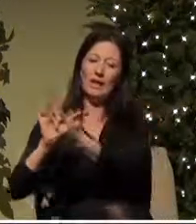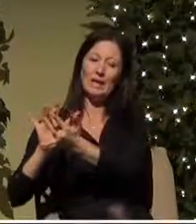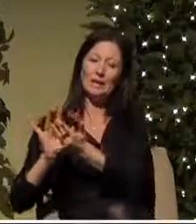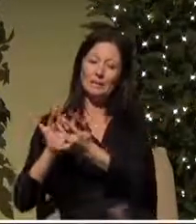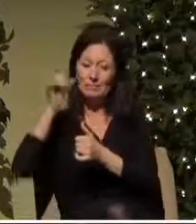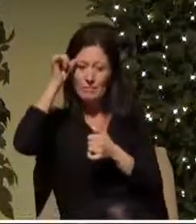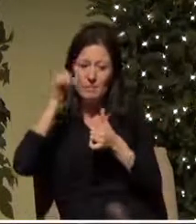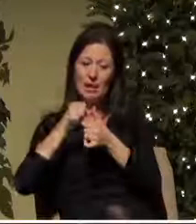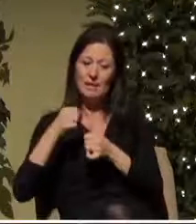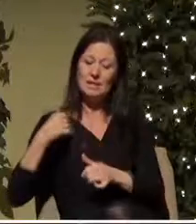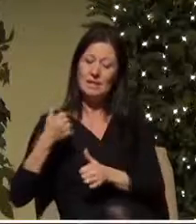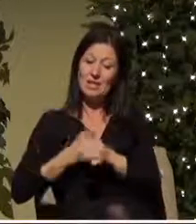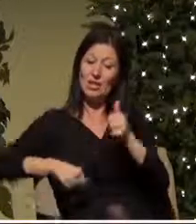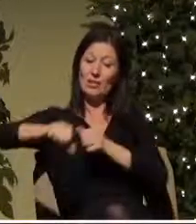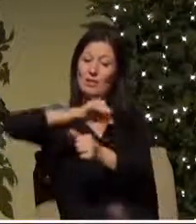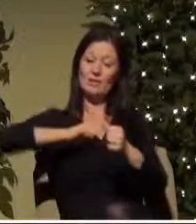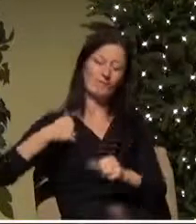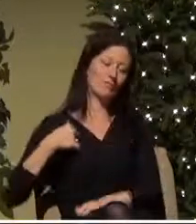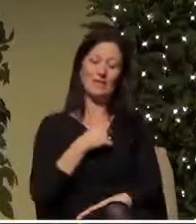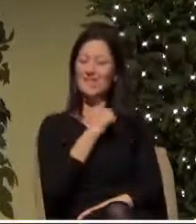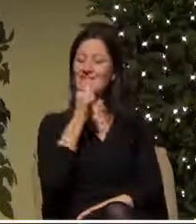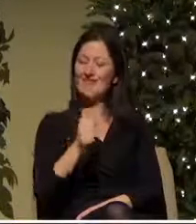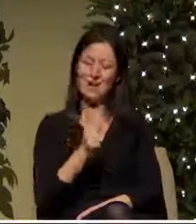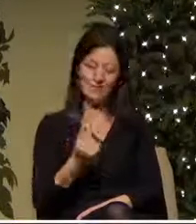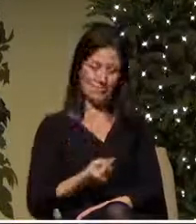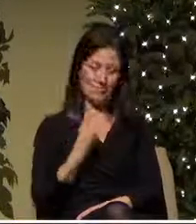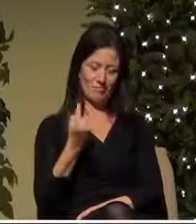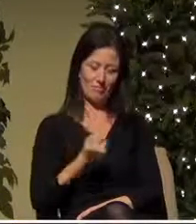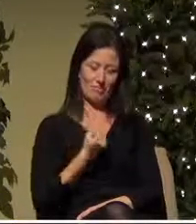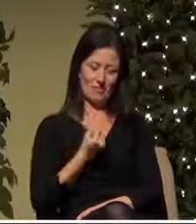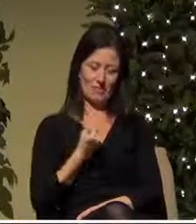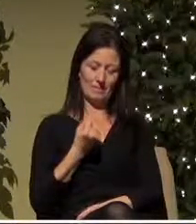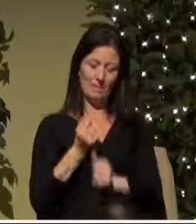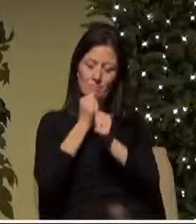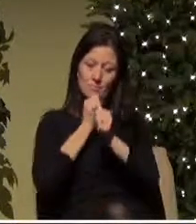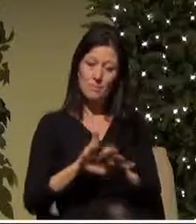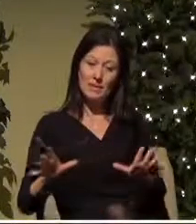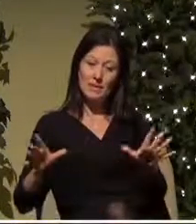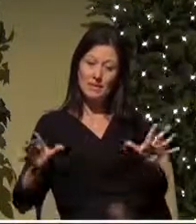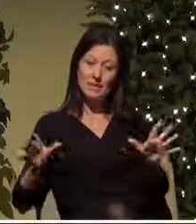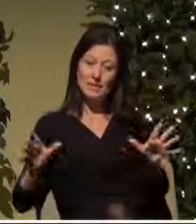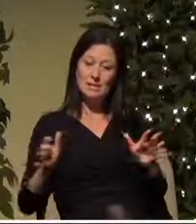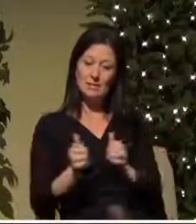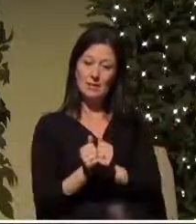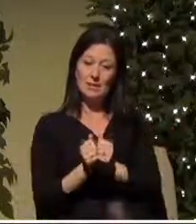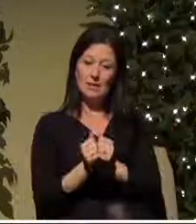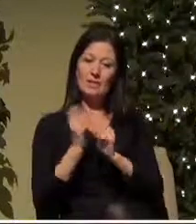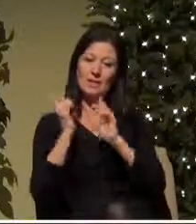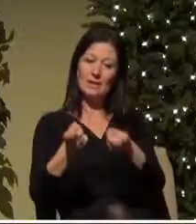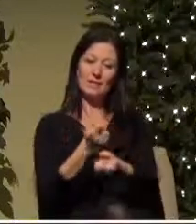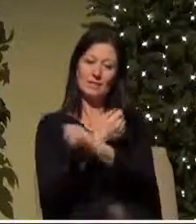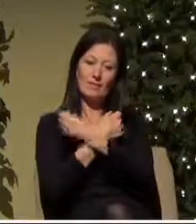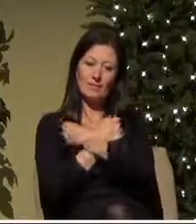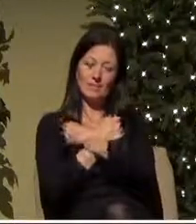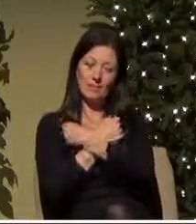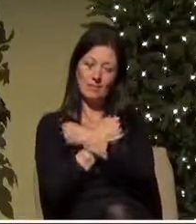alone let us bless one another with the gift of grace and hospitality let us celebrate the Christmas season